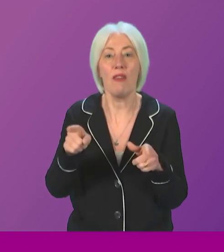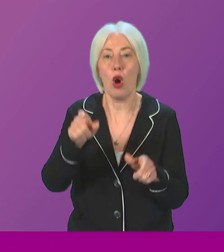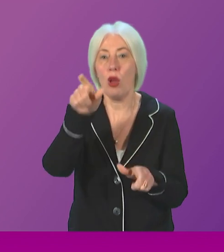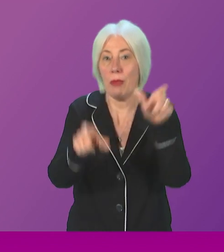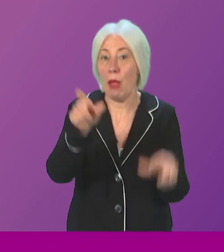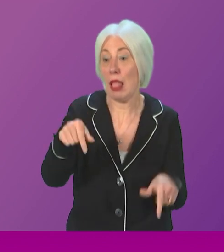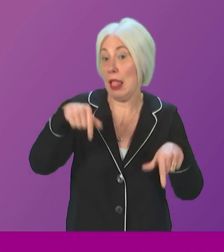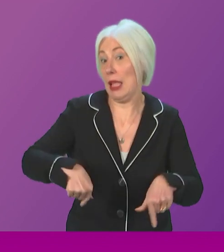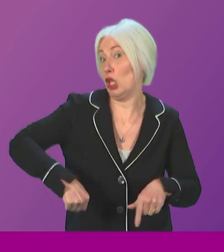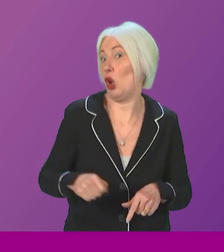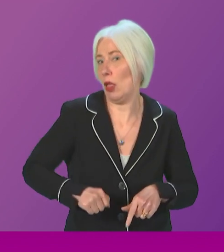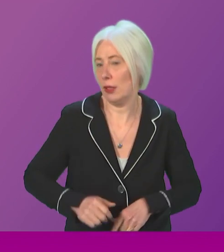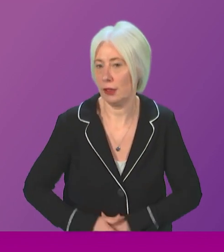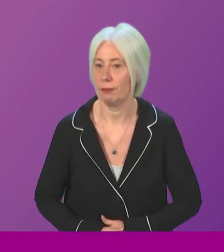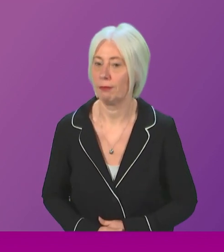very